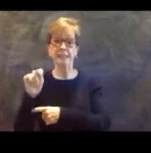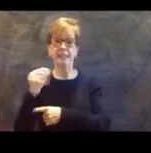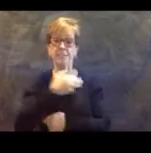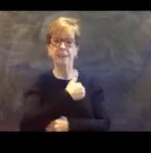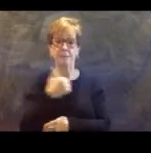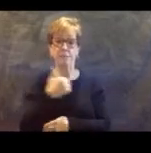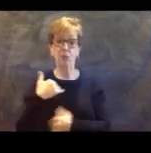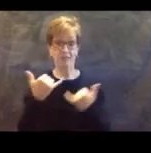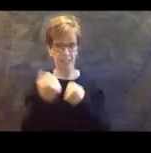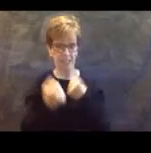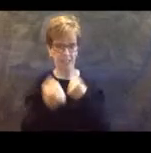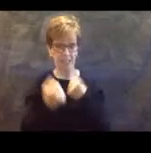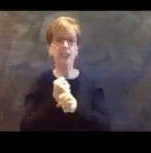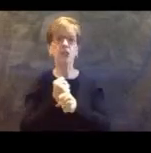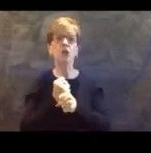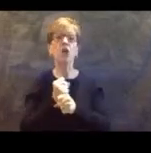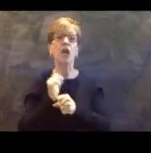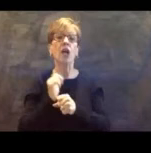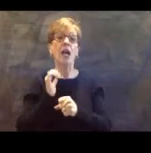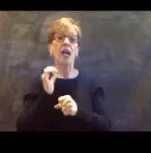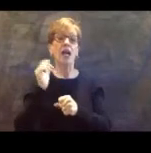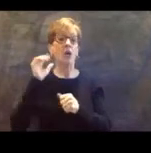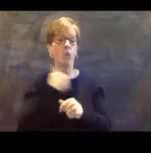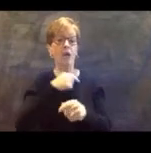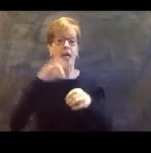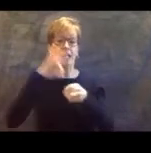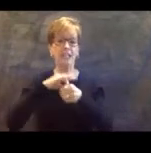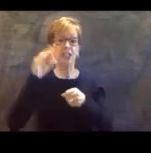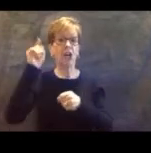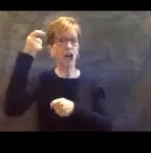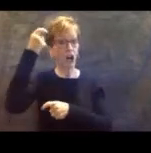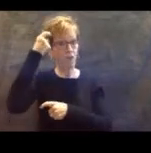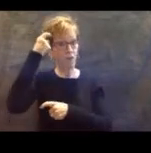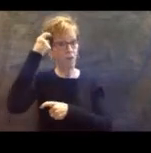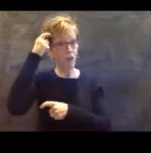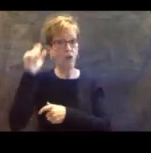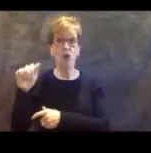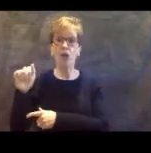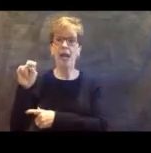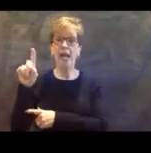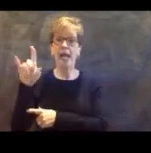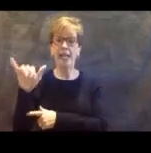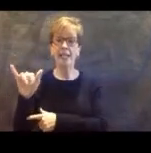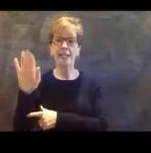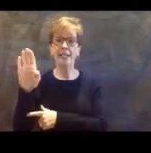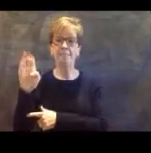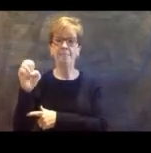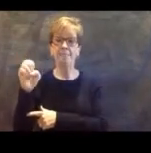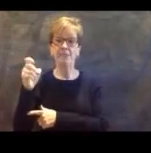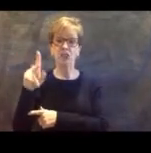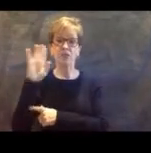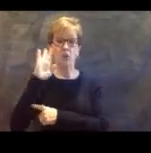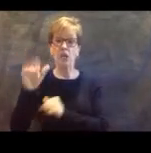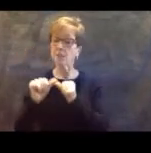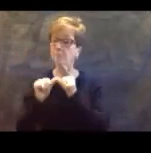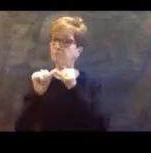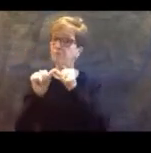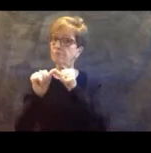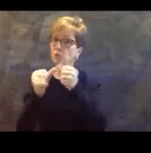Governor Andy Beshear for his unwavering support on the next slide.